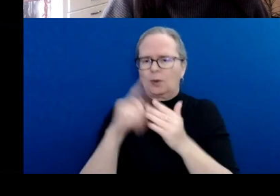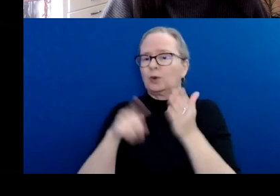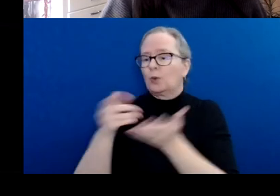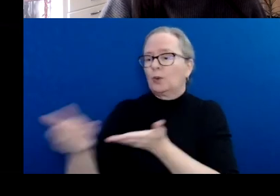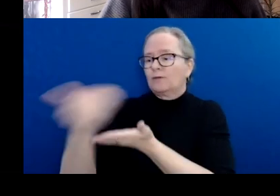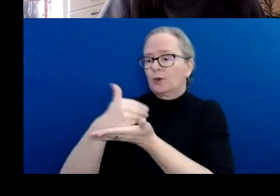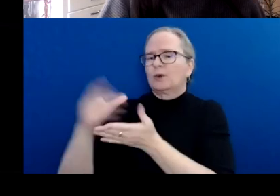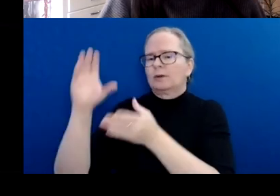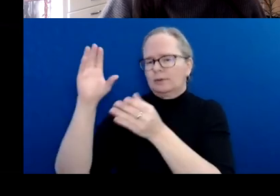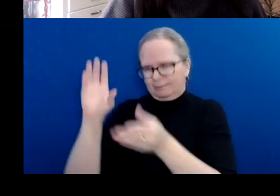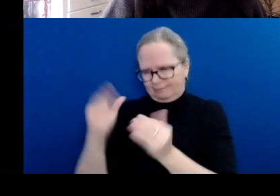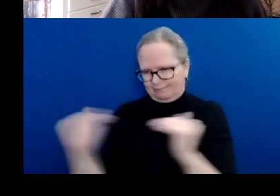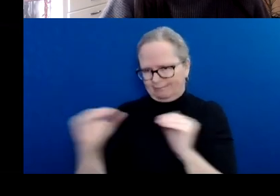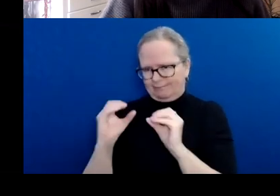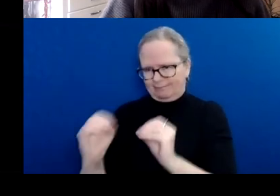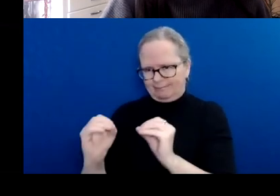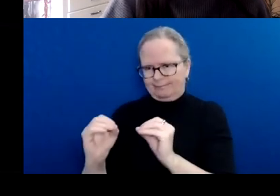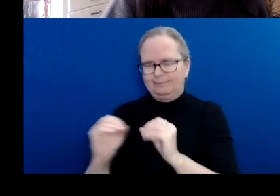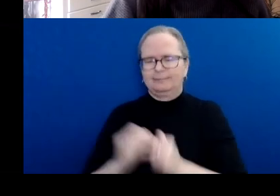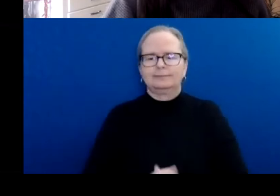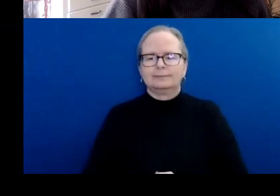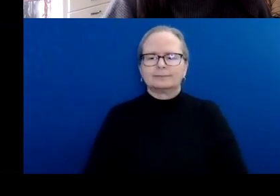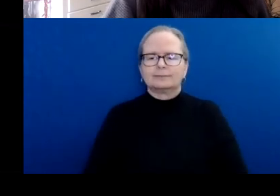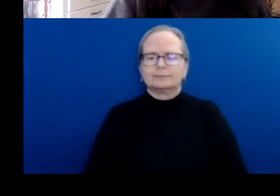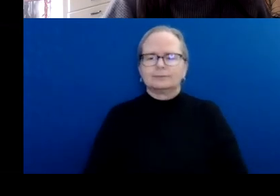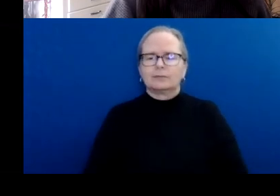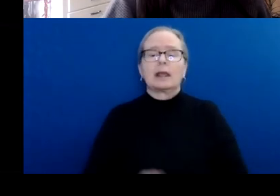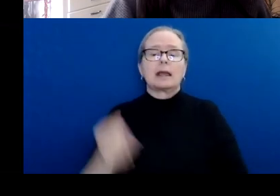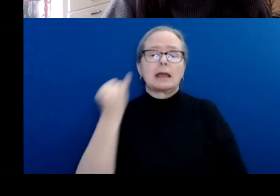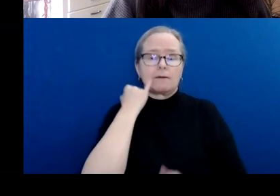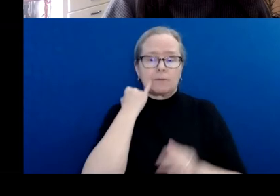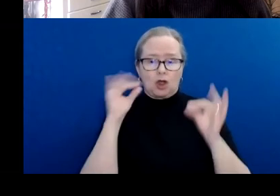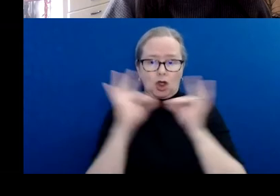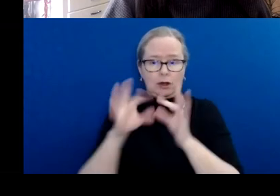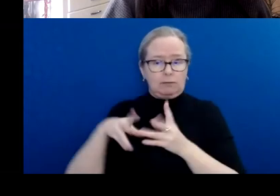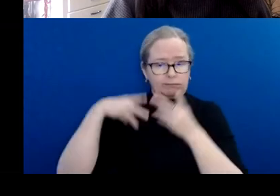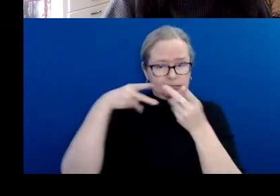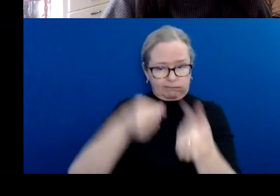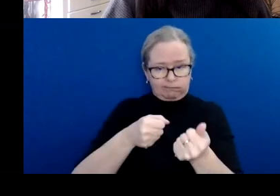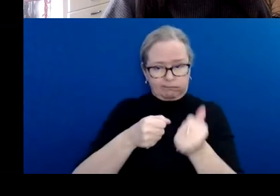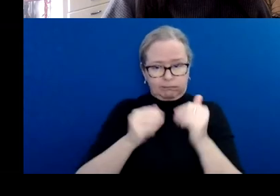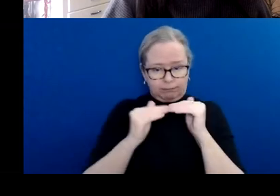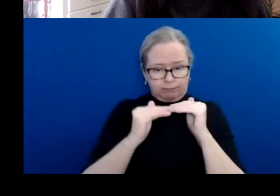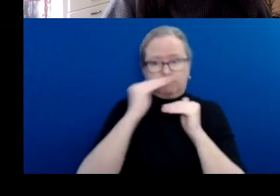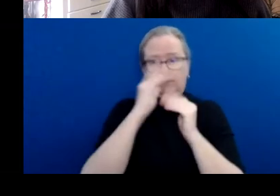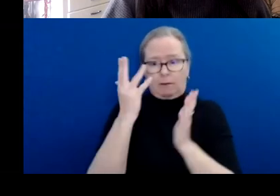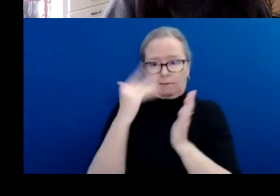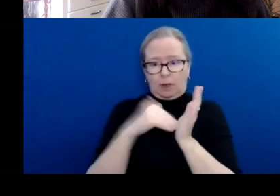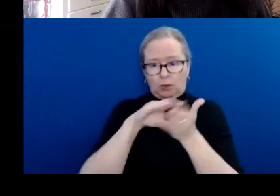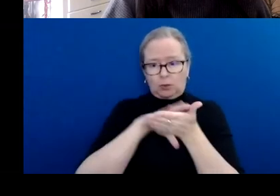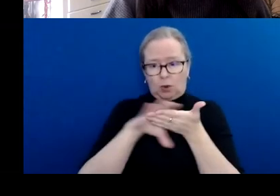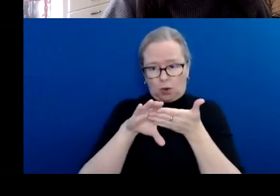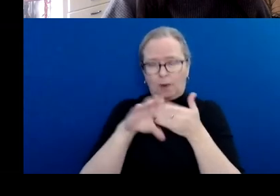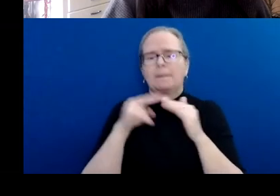If your total expenses exceed the amount that you are requesting, you'll need to show how you will fund the